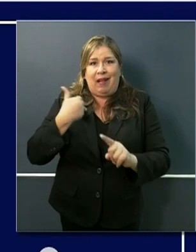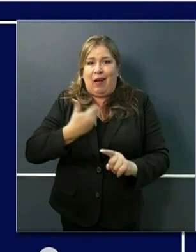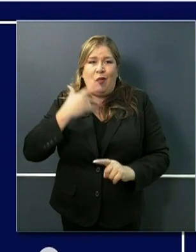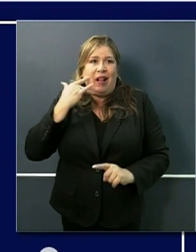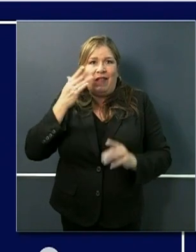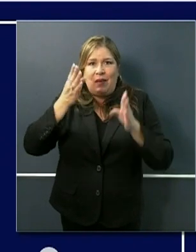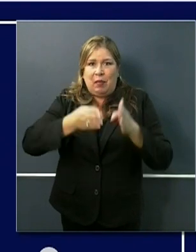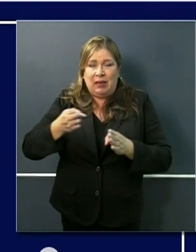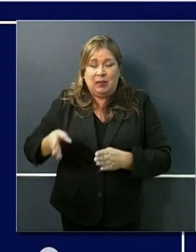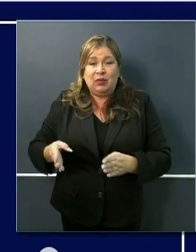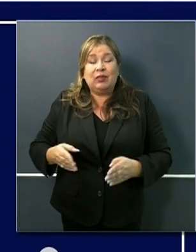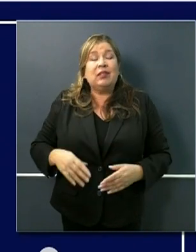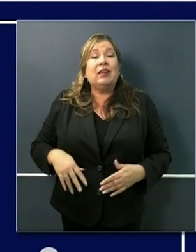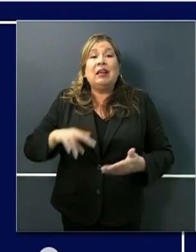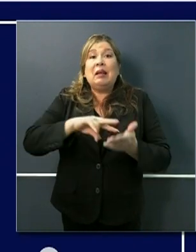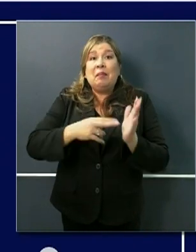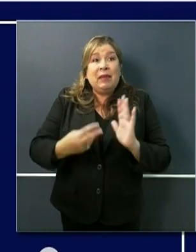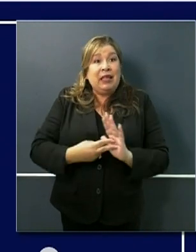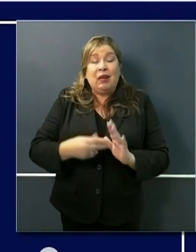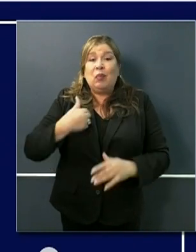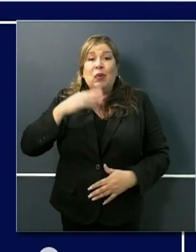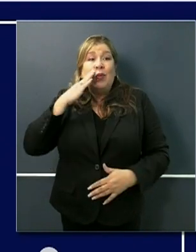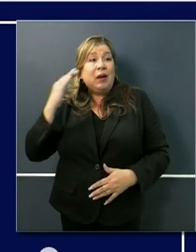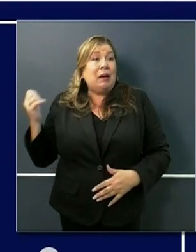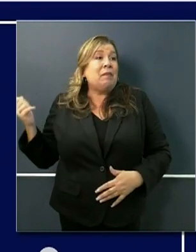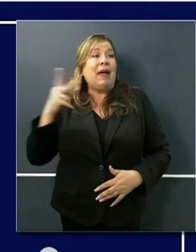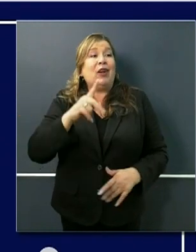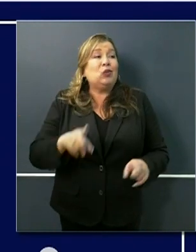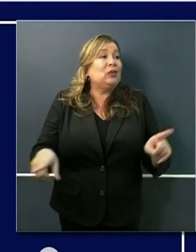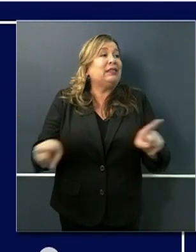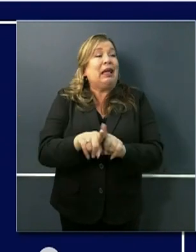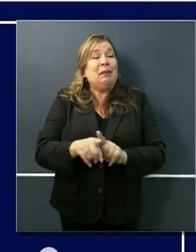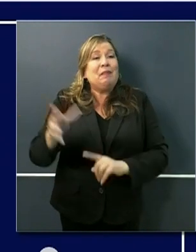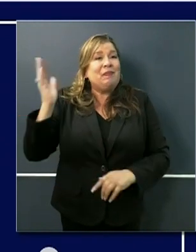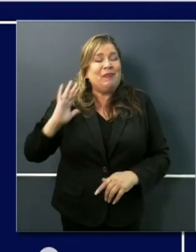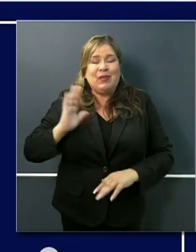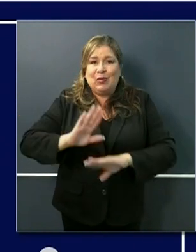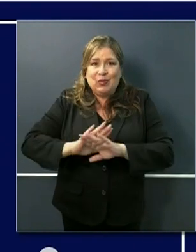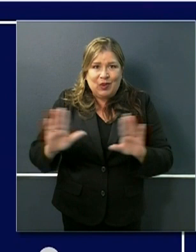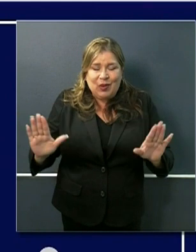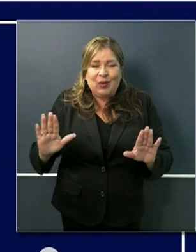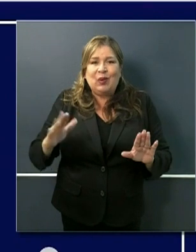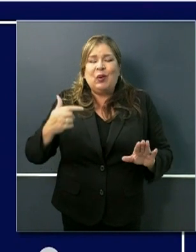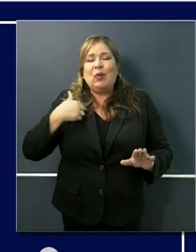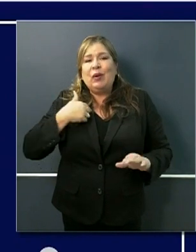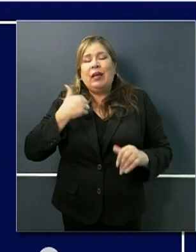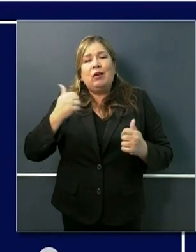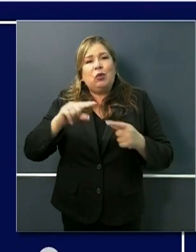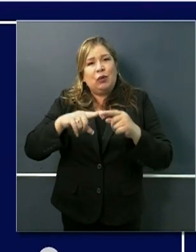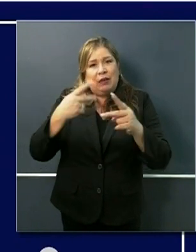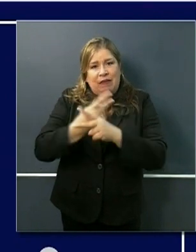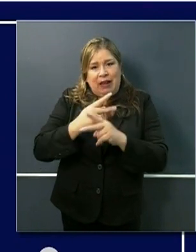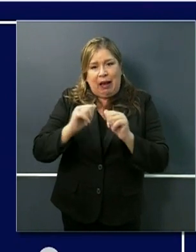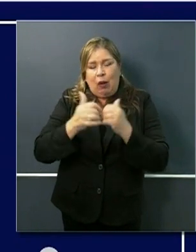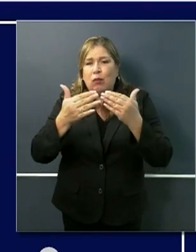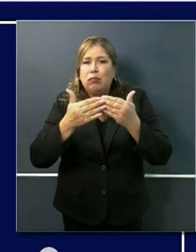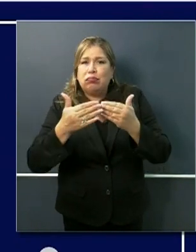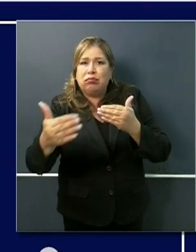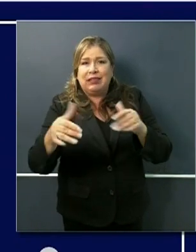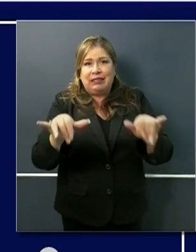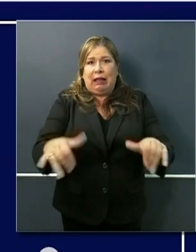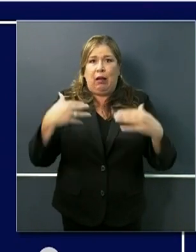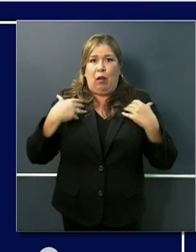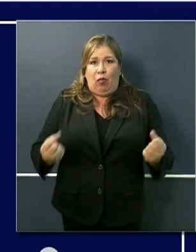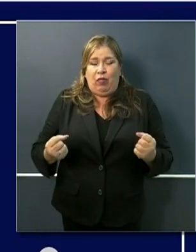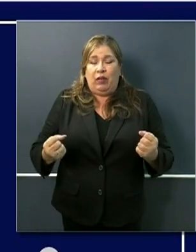that we're entering is not about going back to where we were before it's about going forward in ways that is help are healthy for all of us but it